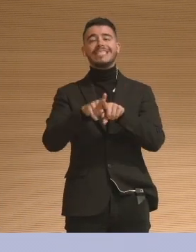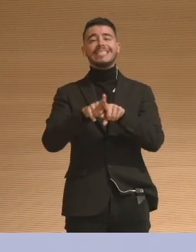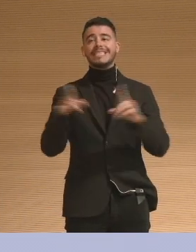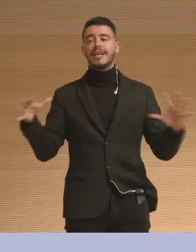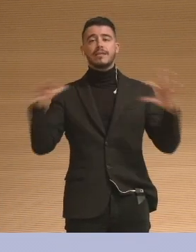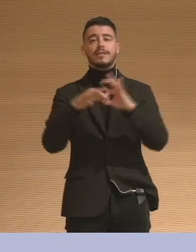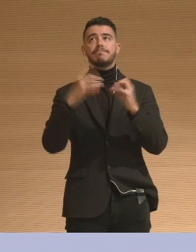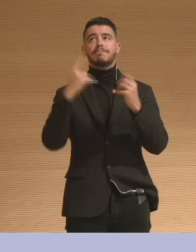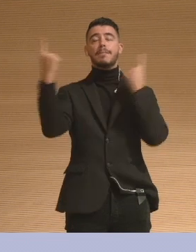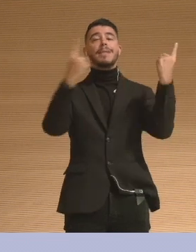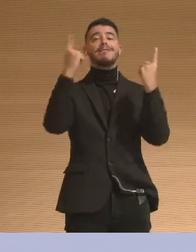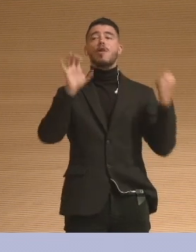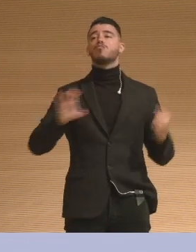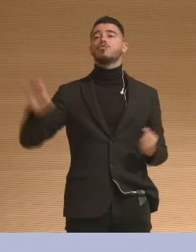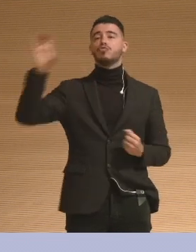health and well-being.